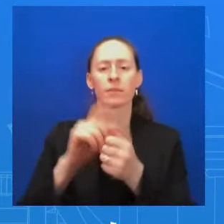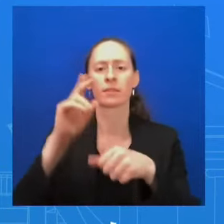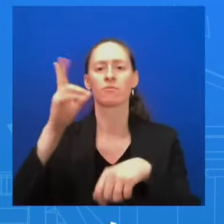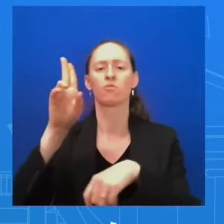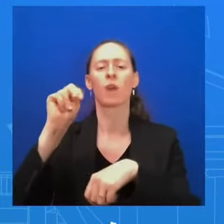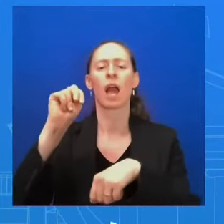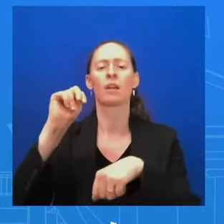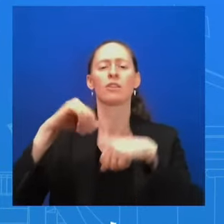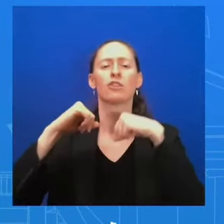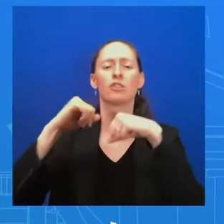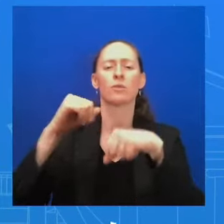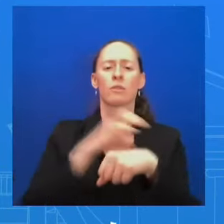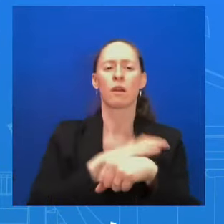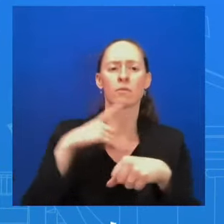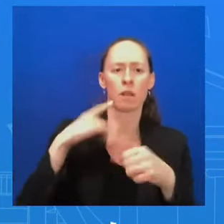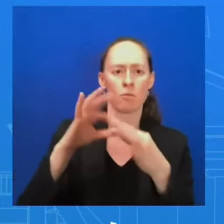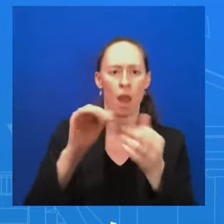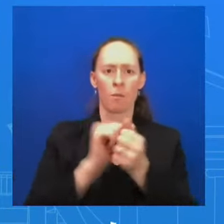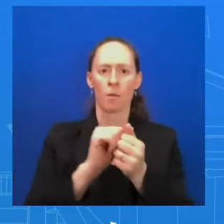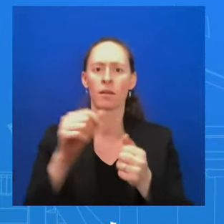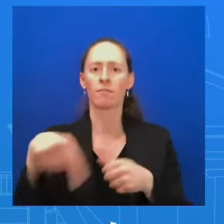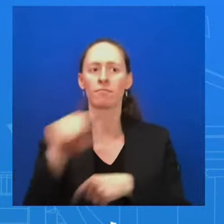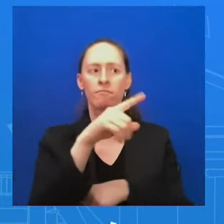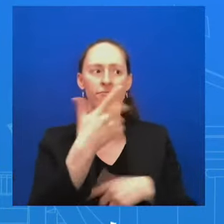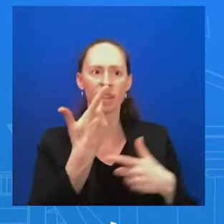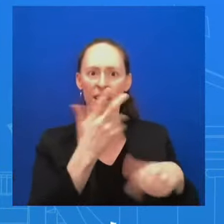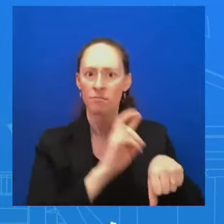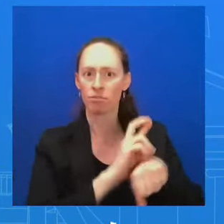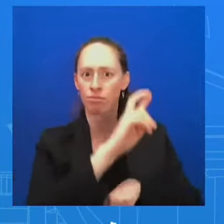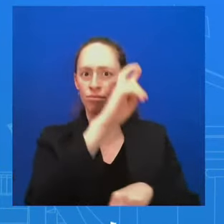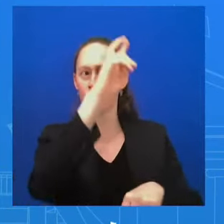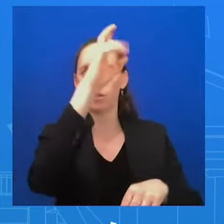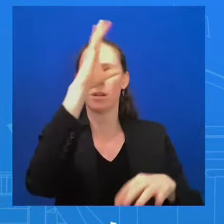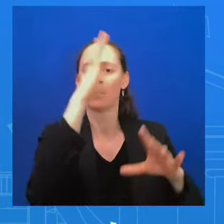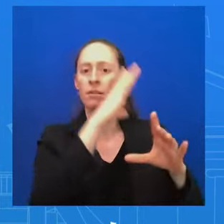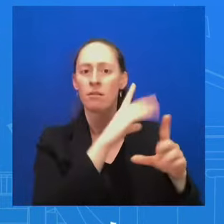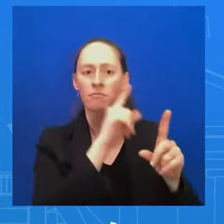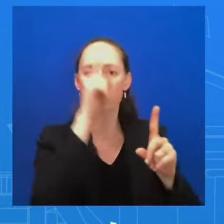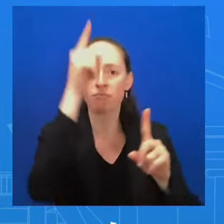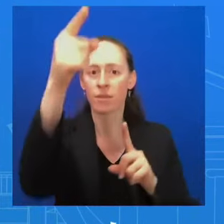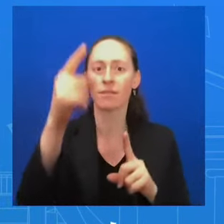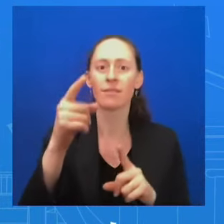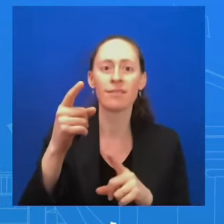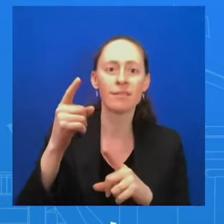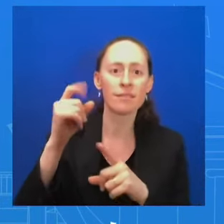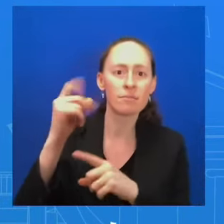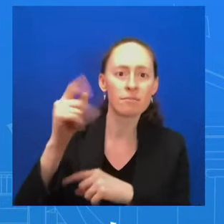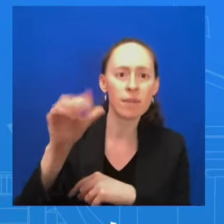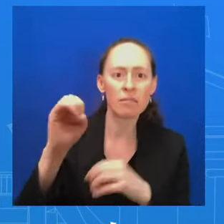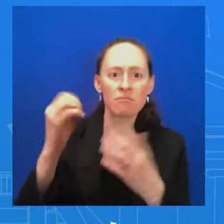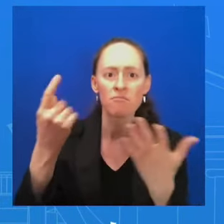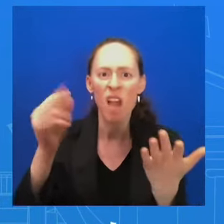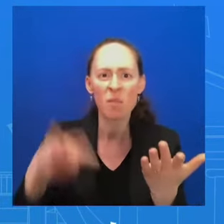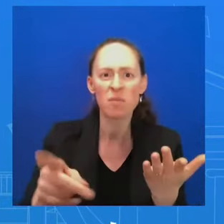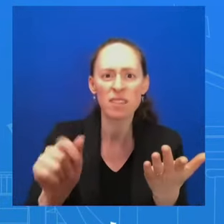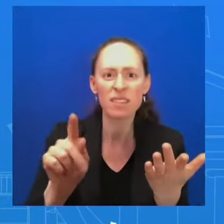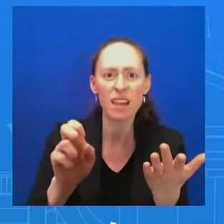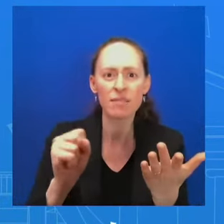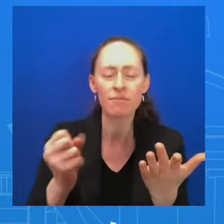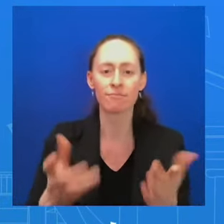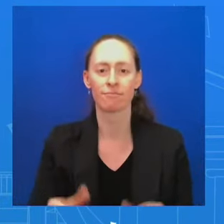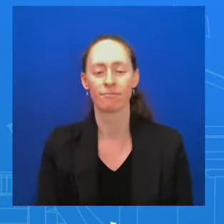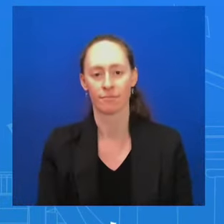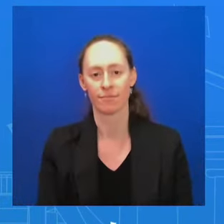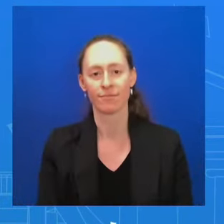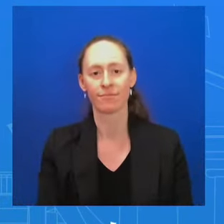to vote as soon as we know? Yeah, actually, I can. And if you don't mind, I do have some notes. I want to make sure that I get this right. But I think last